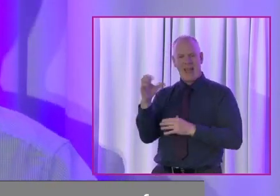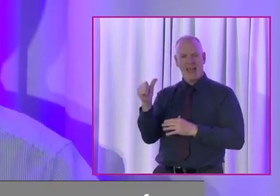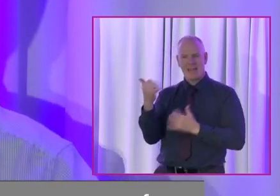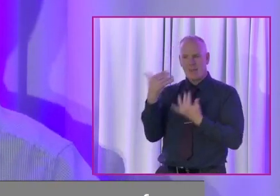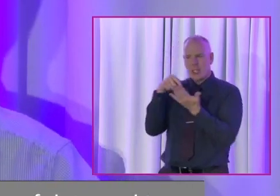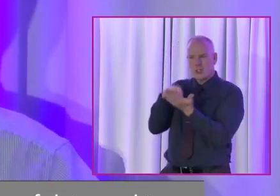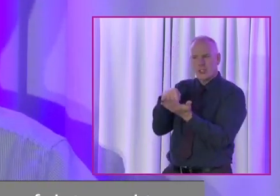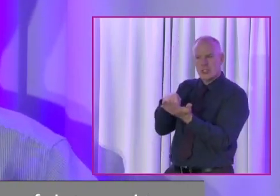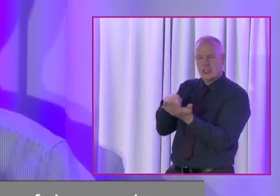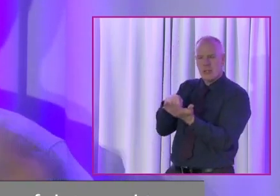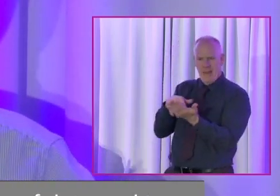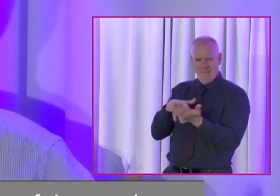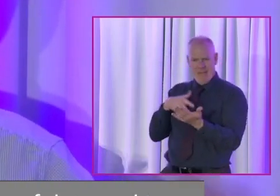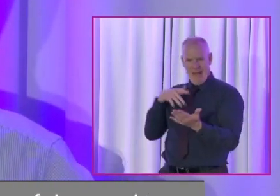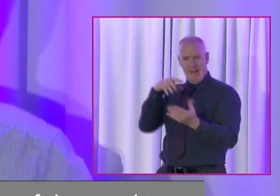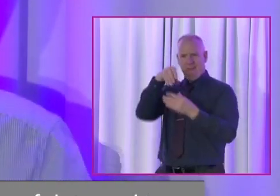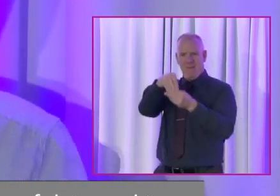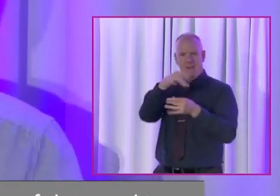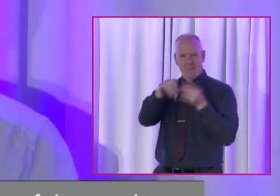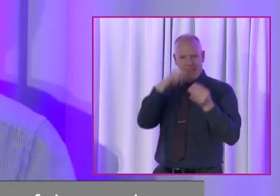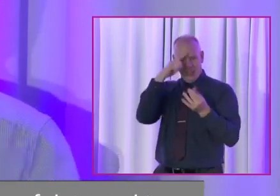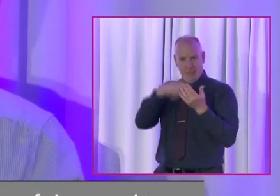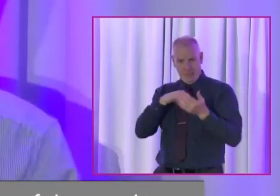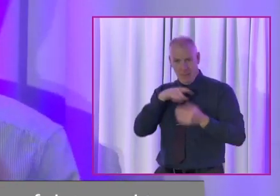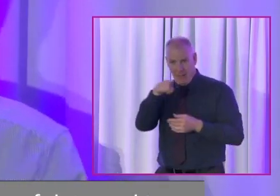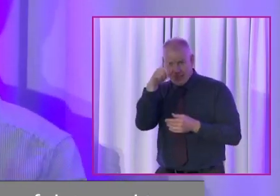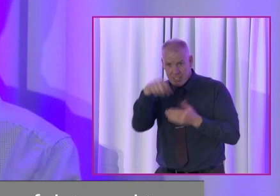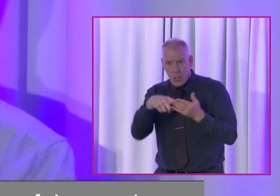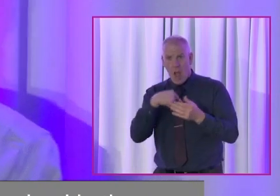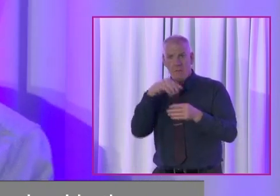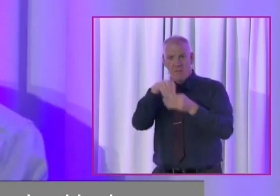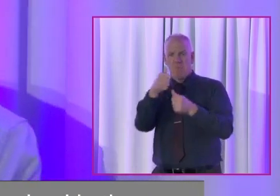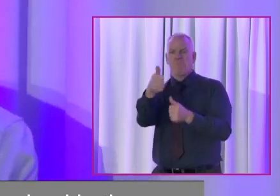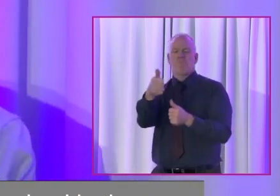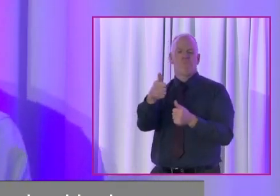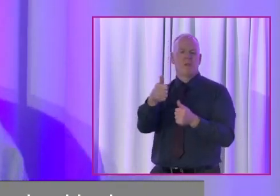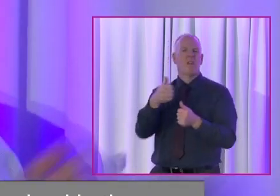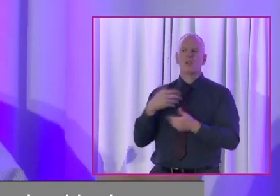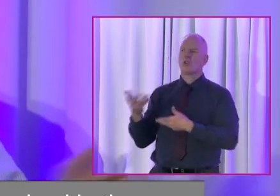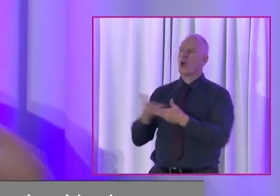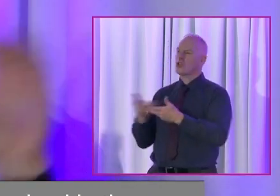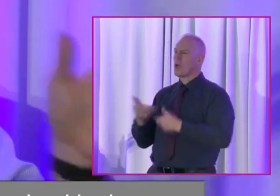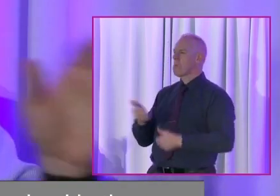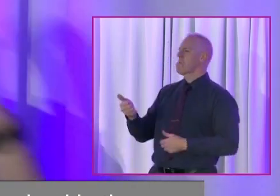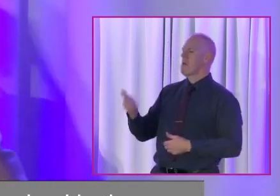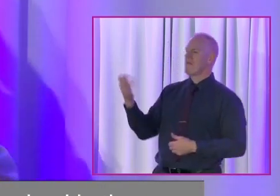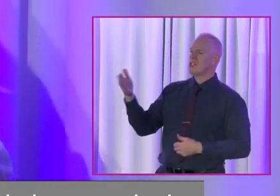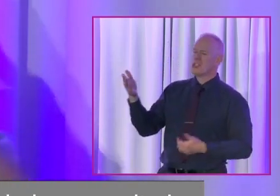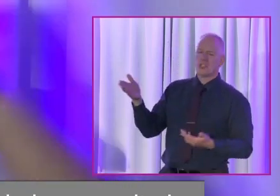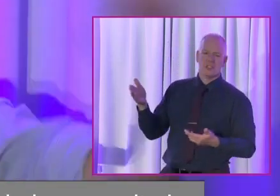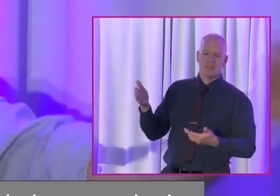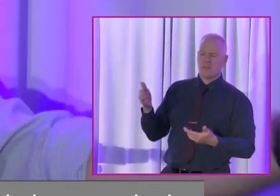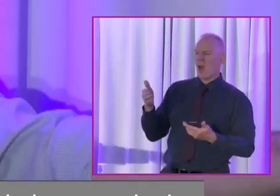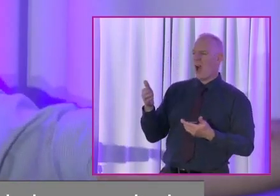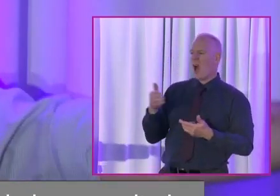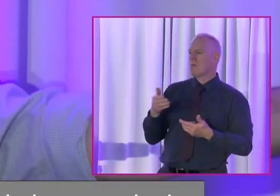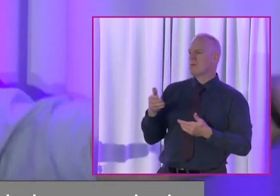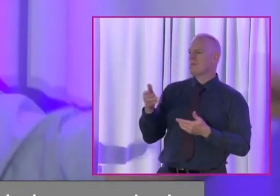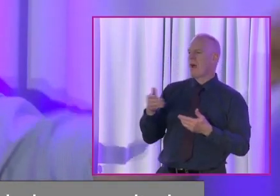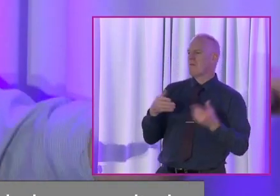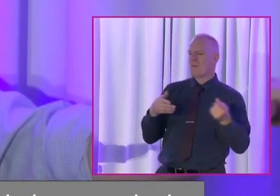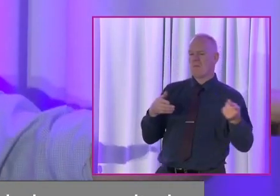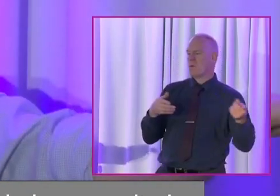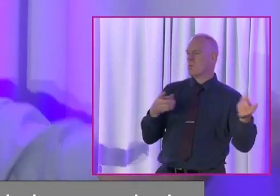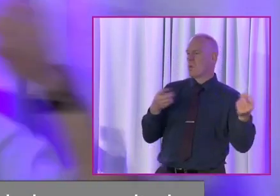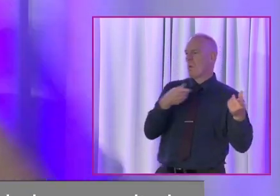sense of feeling that you're involved in the decision-making process. Rather than just being consulted and say, that's grand now, lovely, you're grand, we'll get that disabled lad